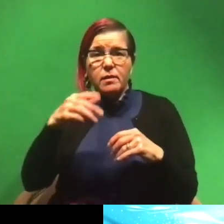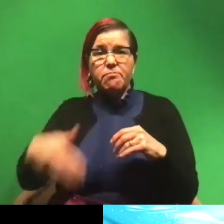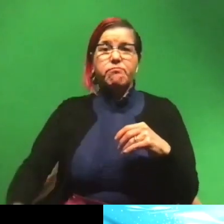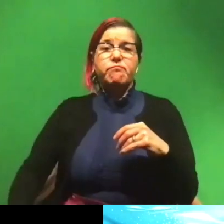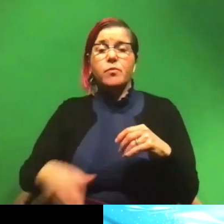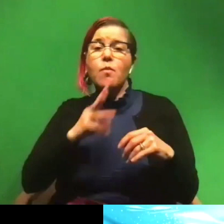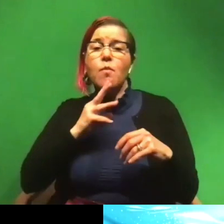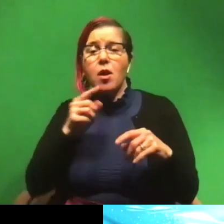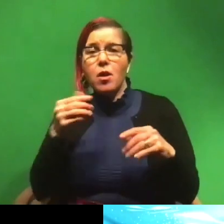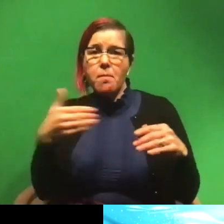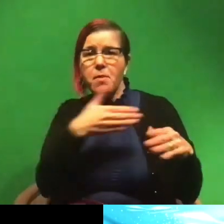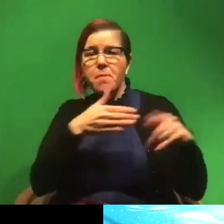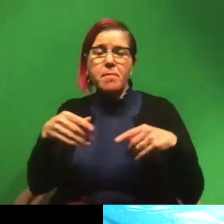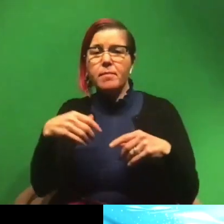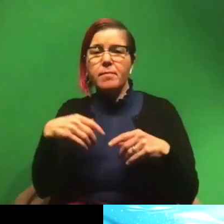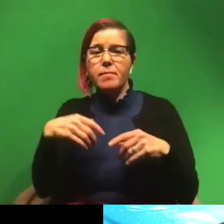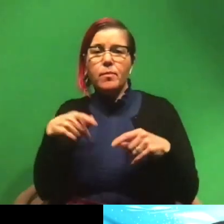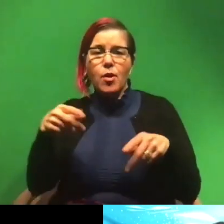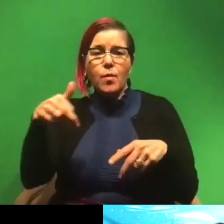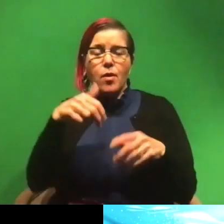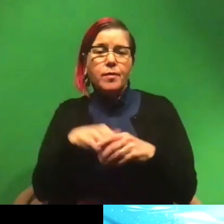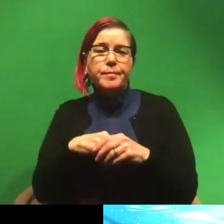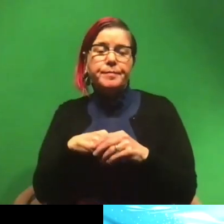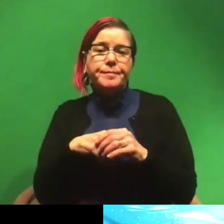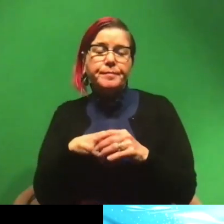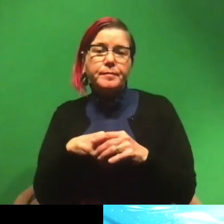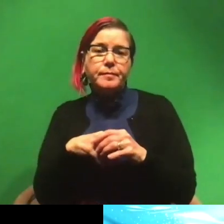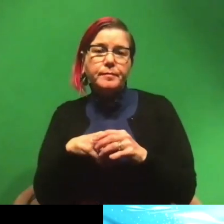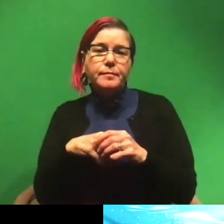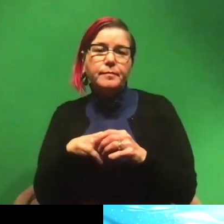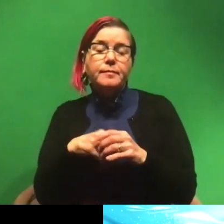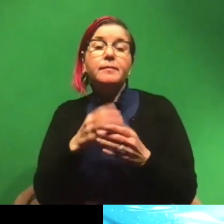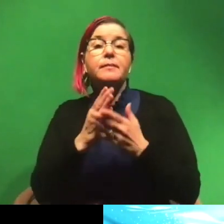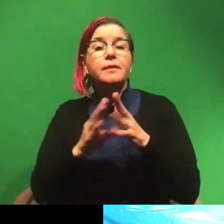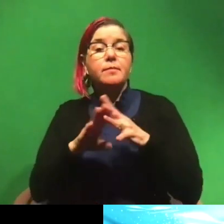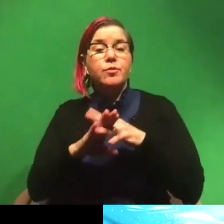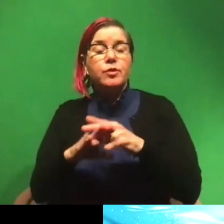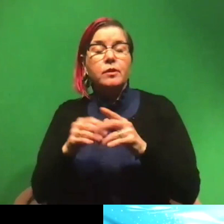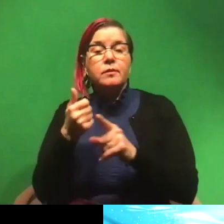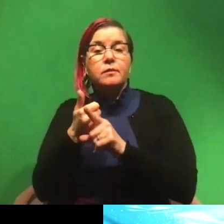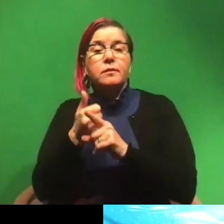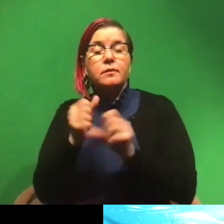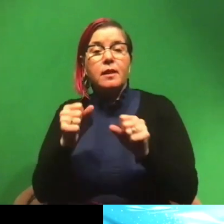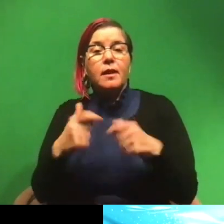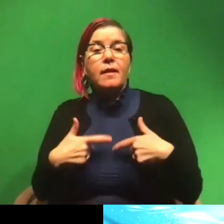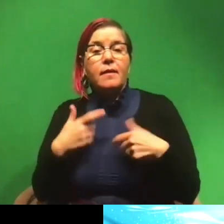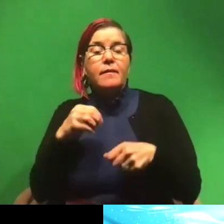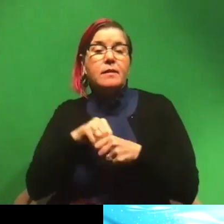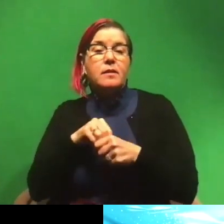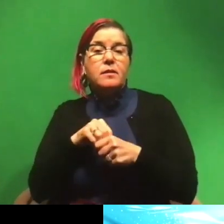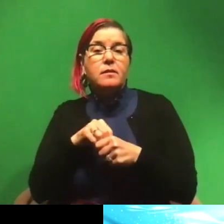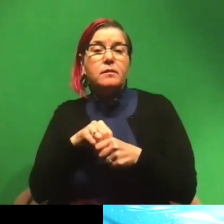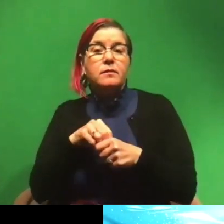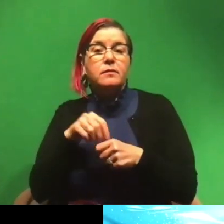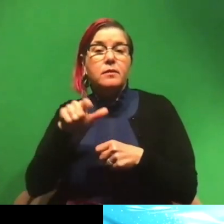be like bumping into your legs. just kind of bumble around. Um, there are actually some sharks that can live in low